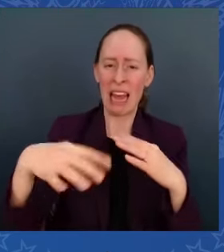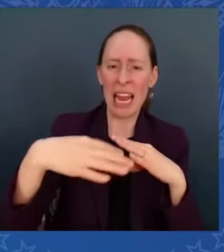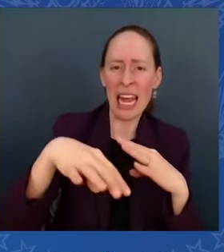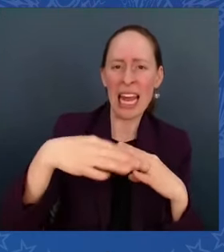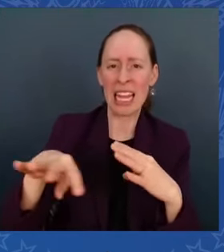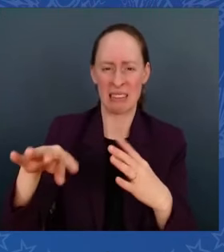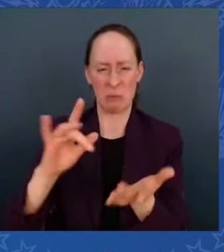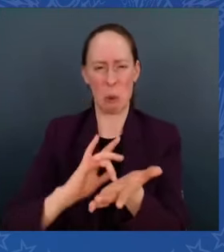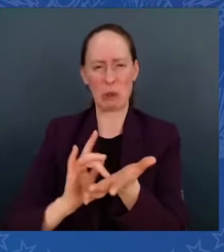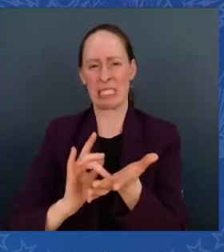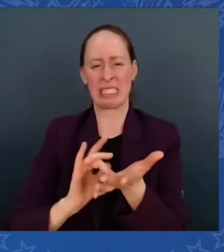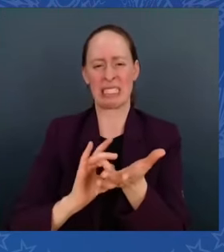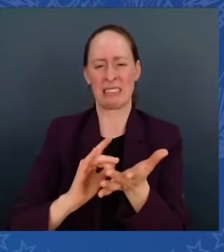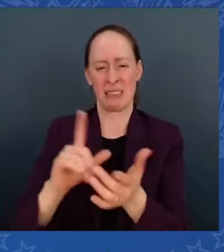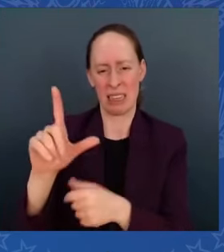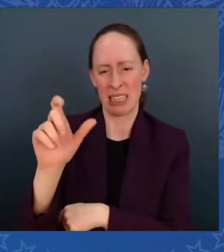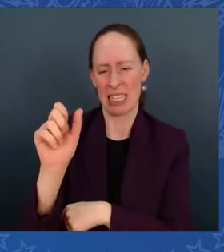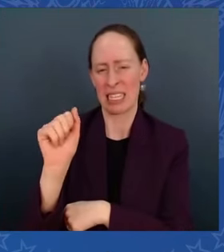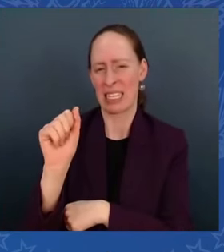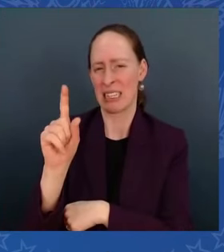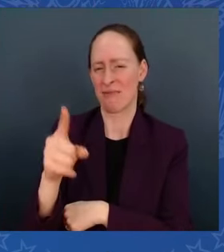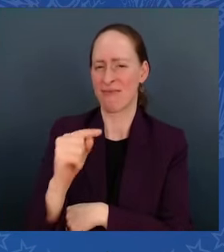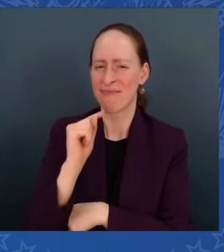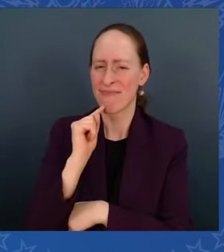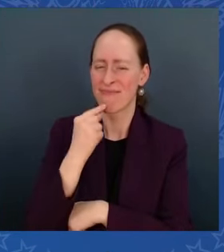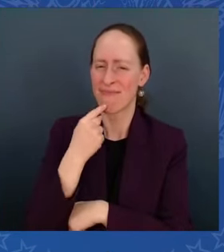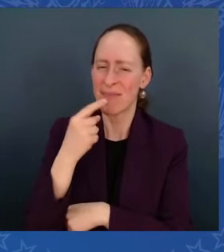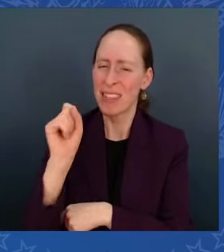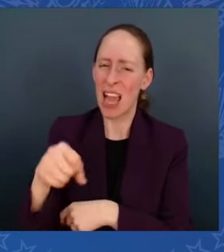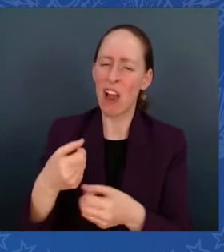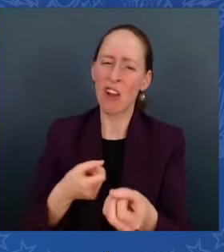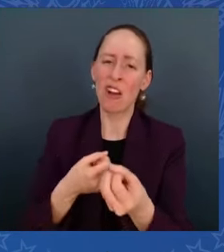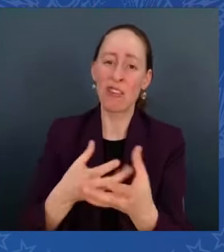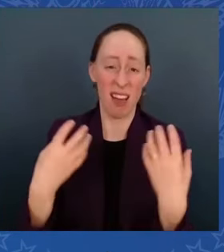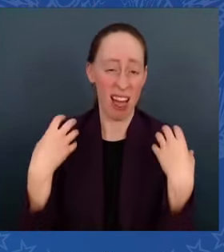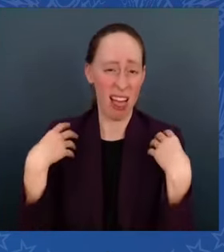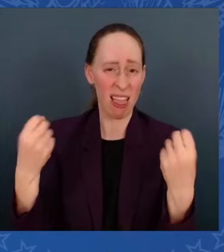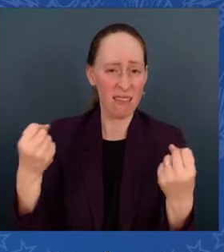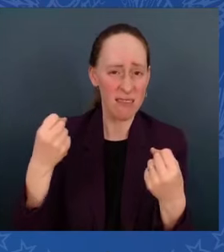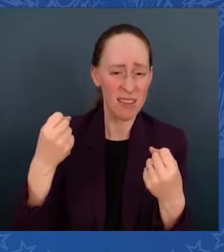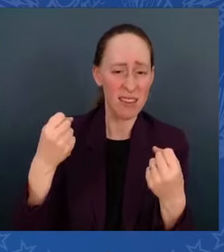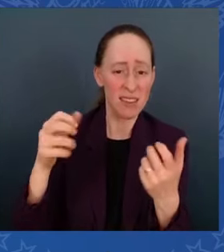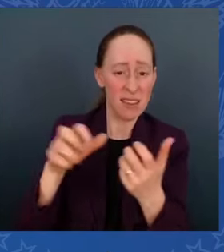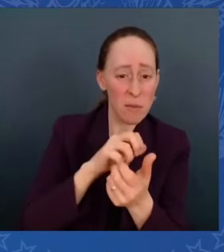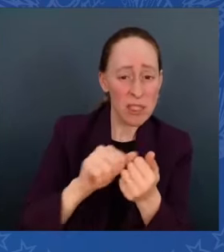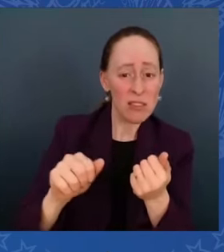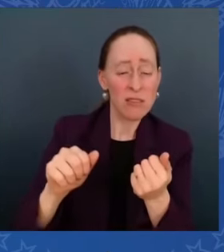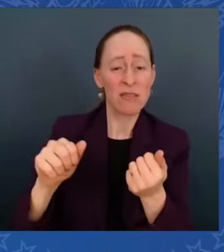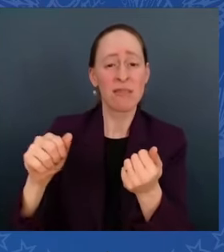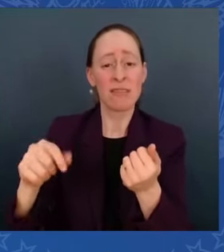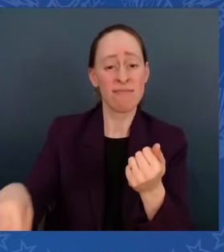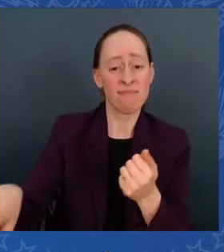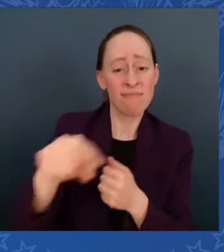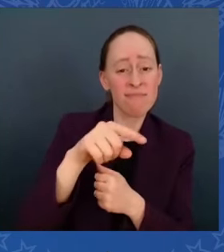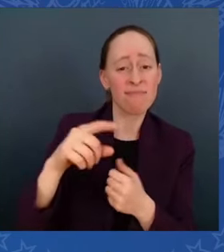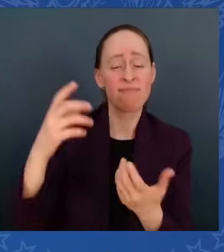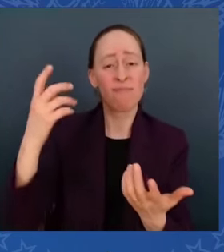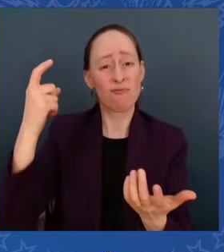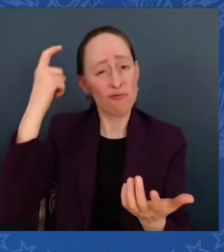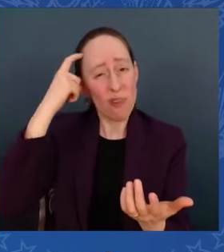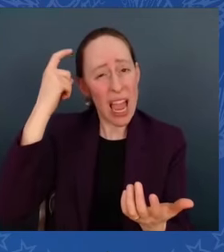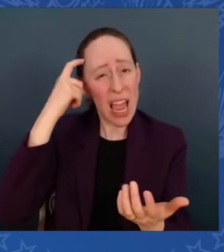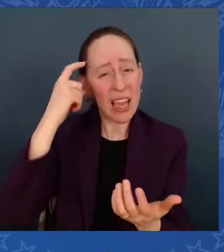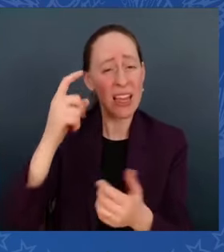severe health risk, damaging brain and kidneys. In children especially, they stunt growth,